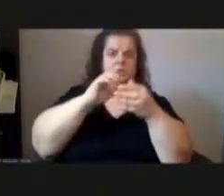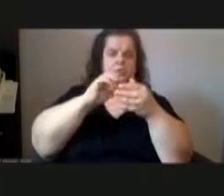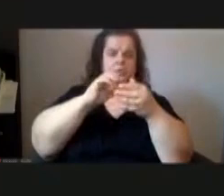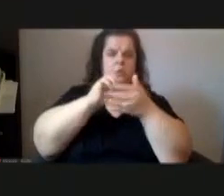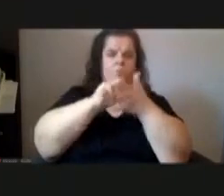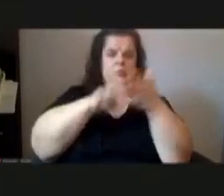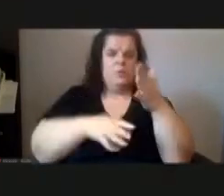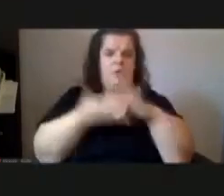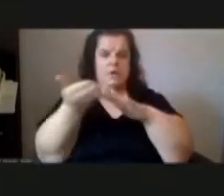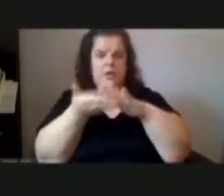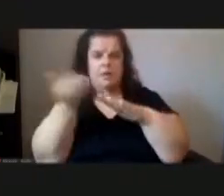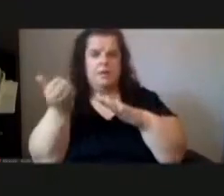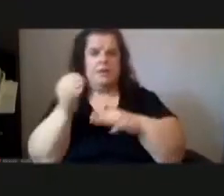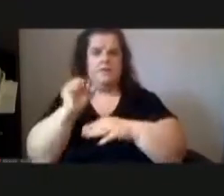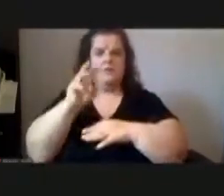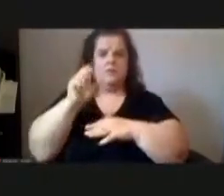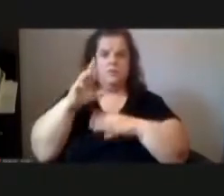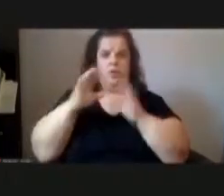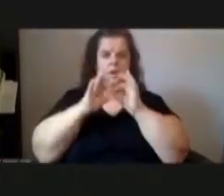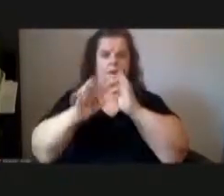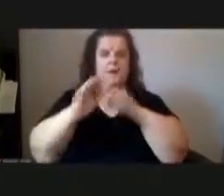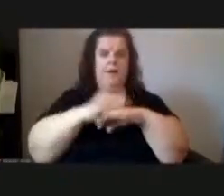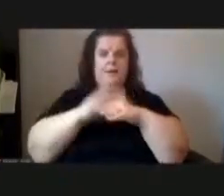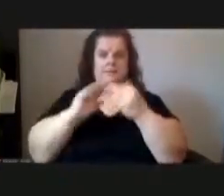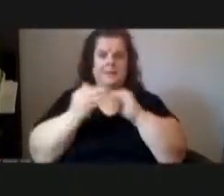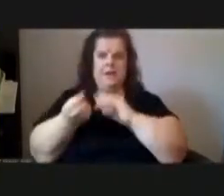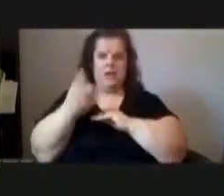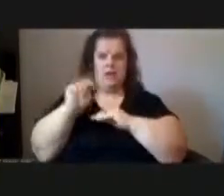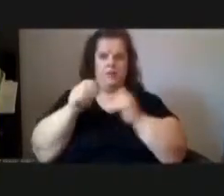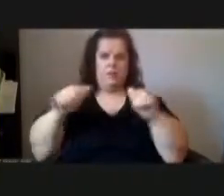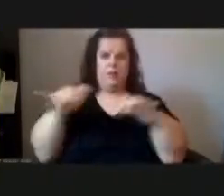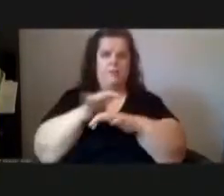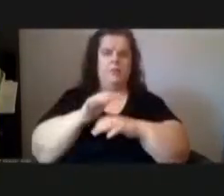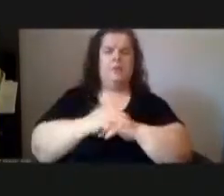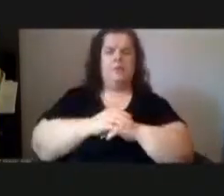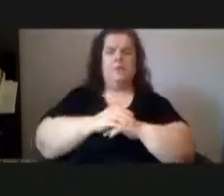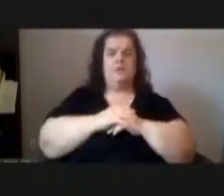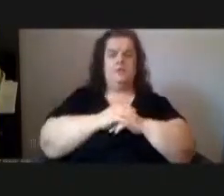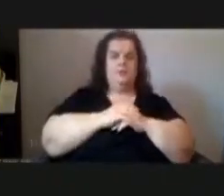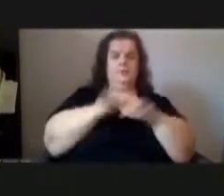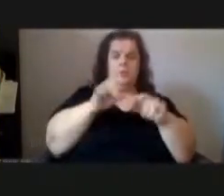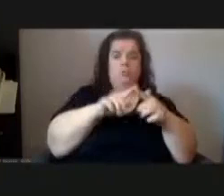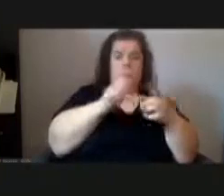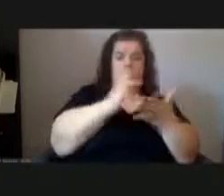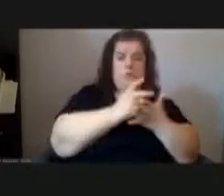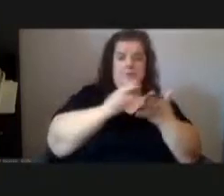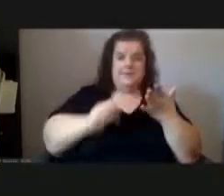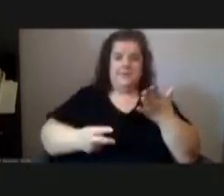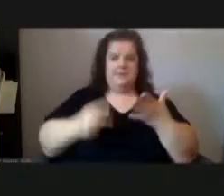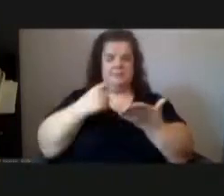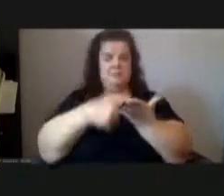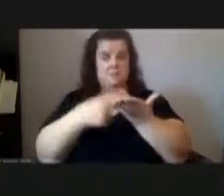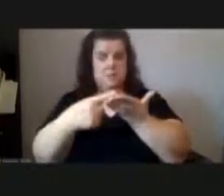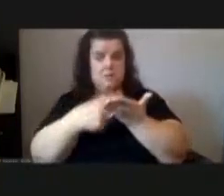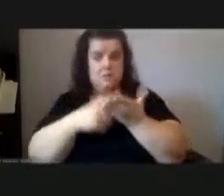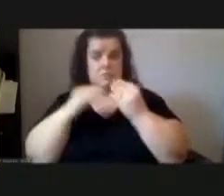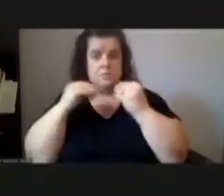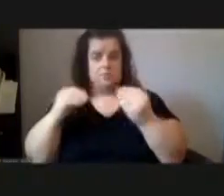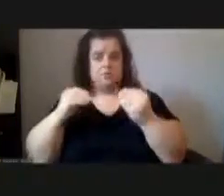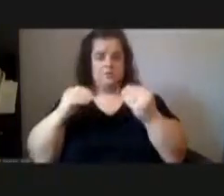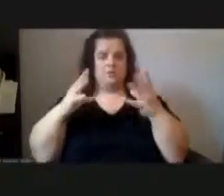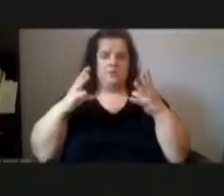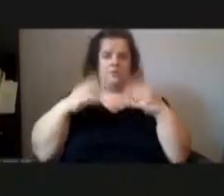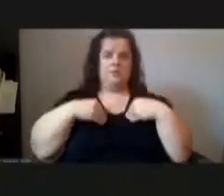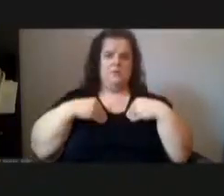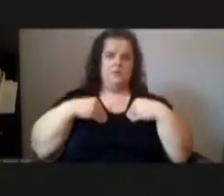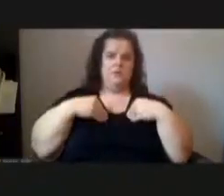on city owned property discussion seeing none all those in